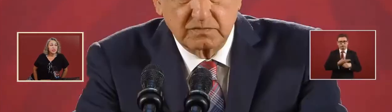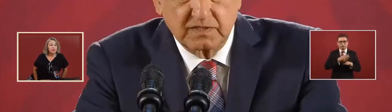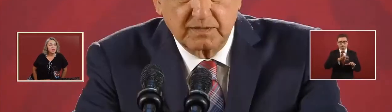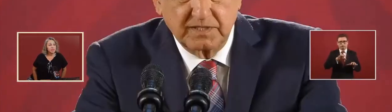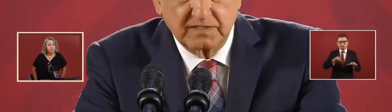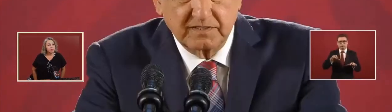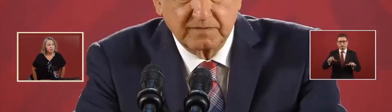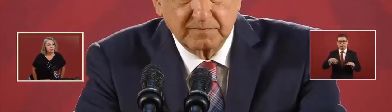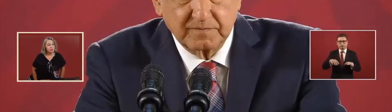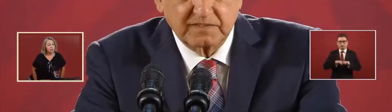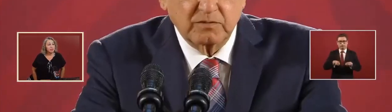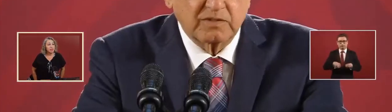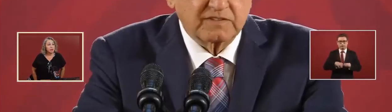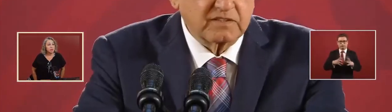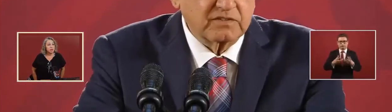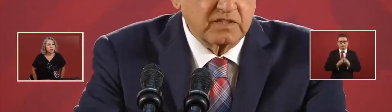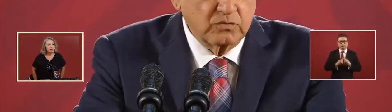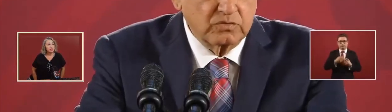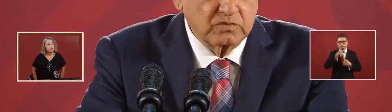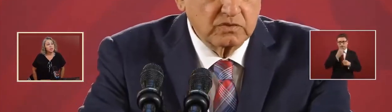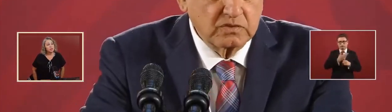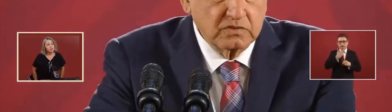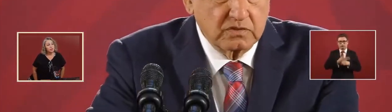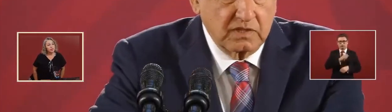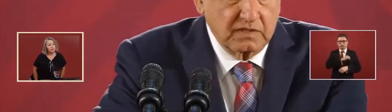for the health